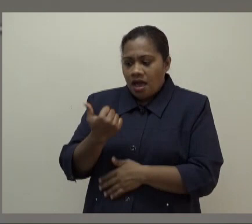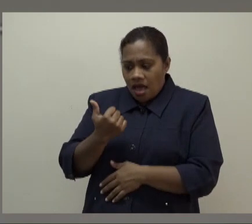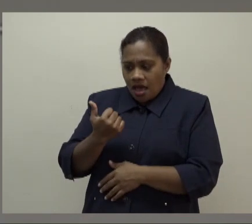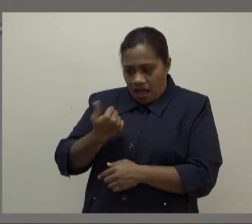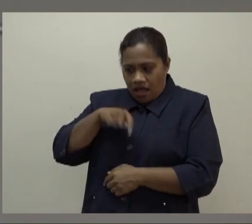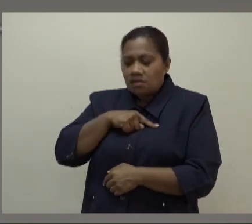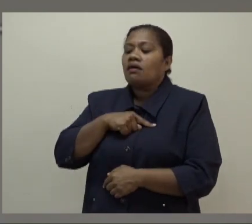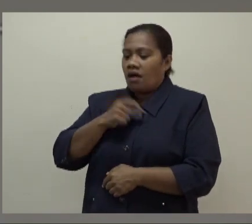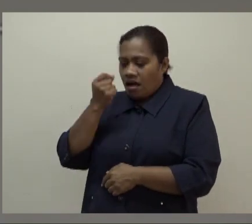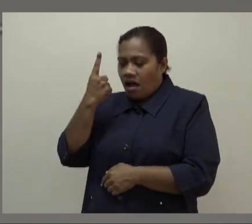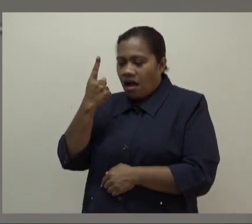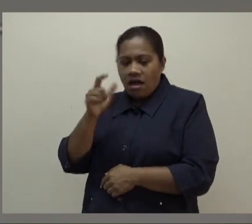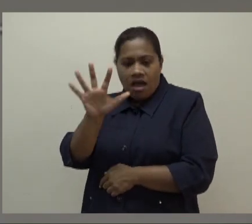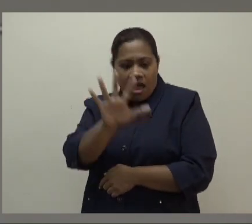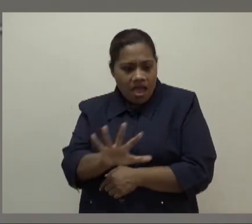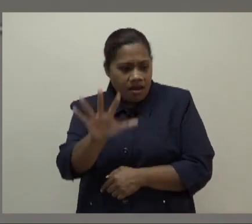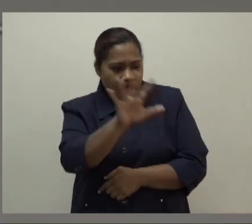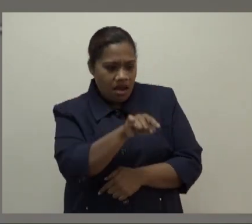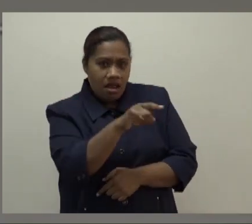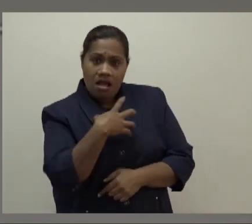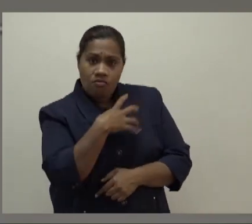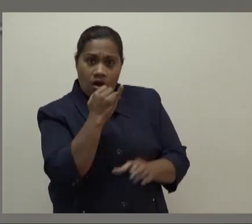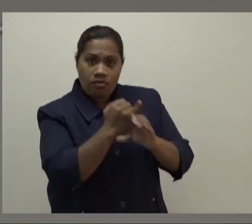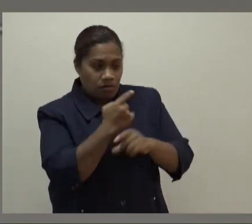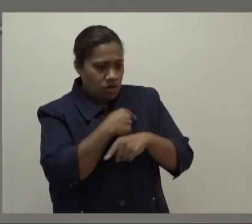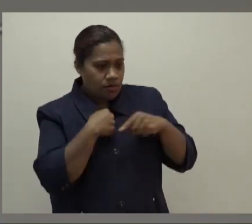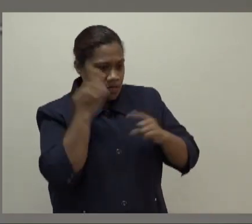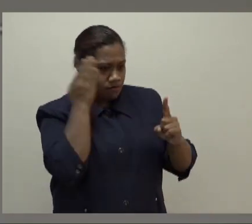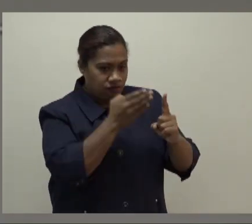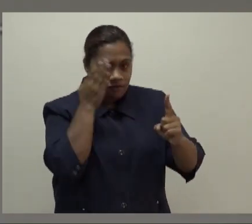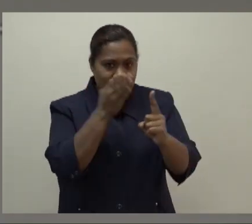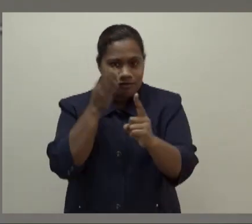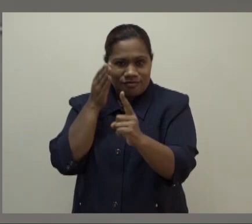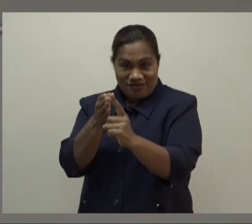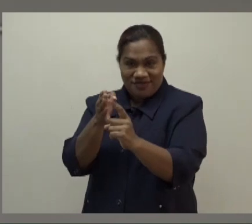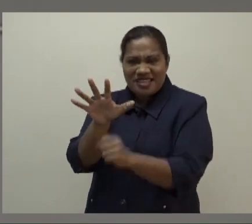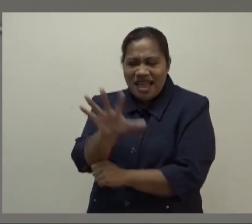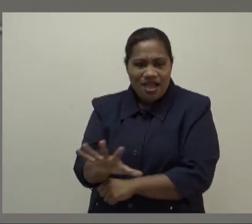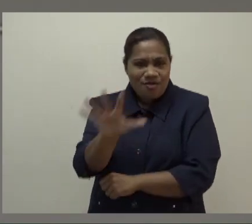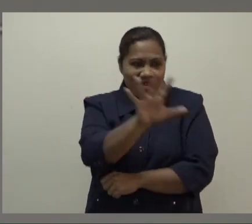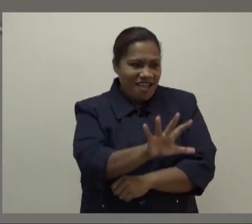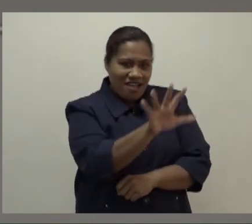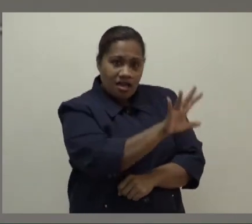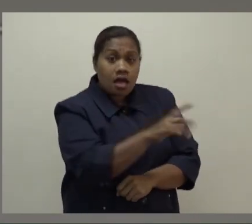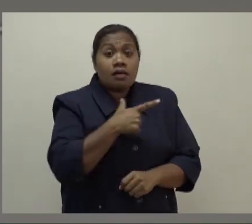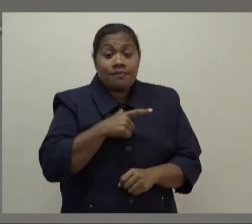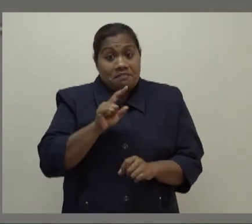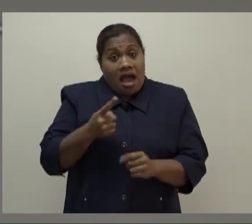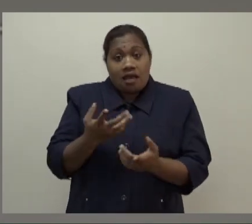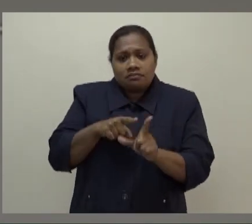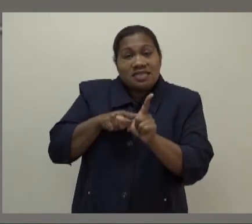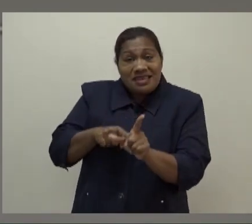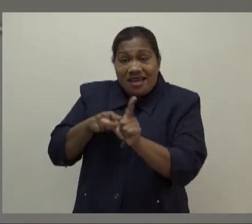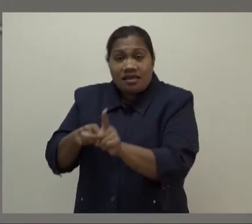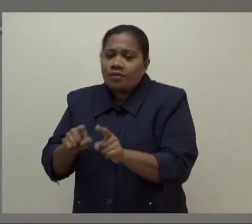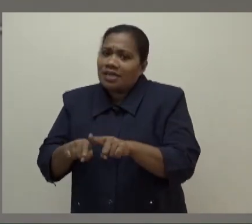areas. I will not be able to just tell you what it was because every year was different, but the annual reports are there